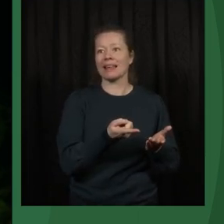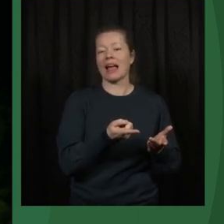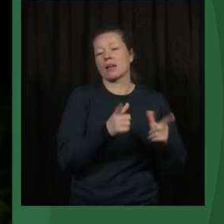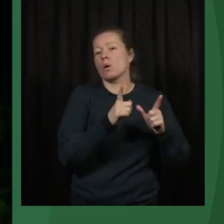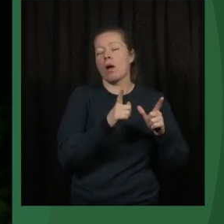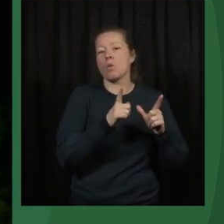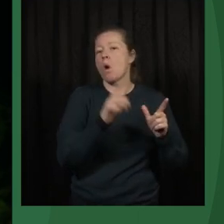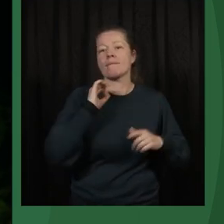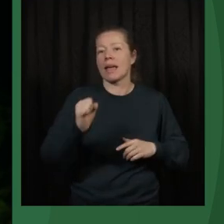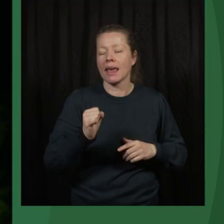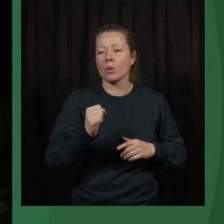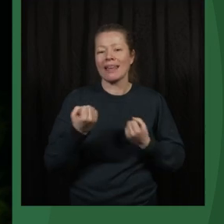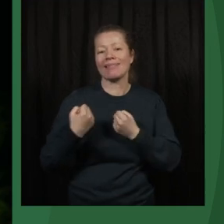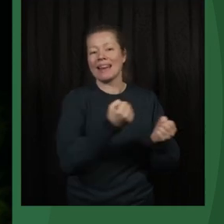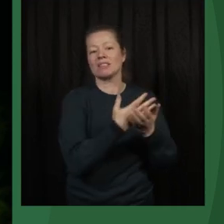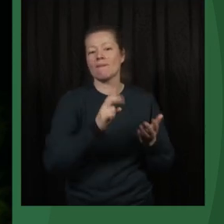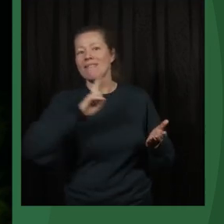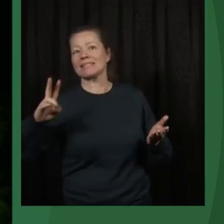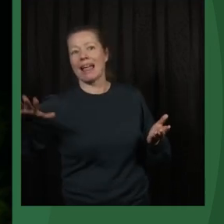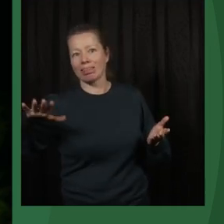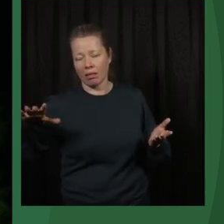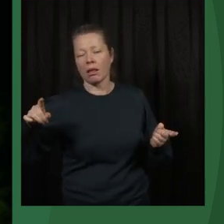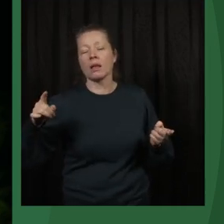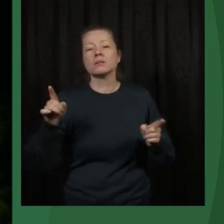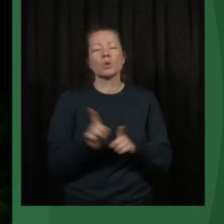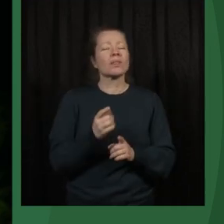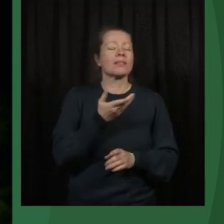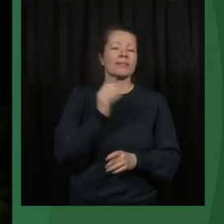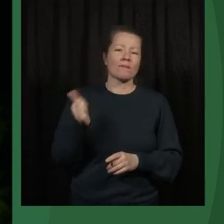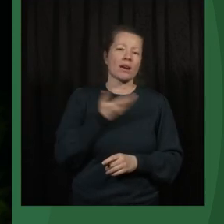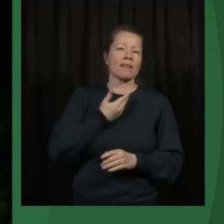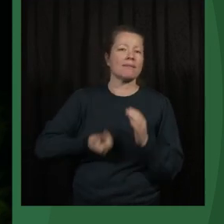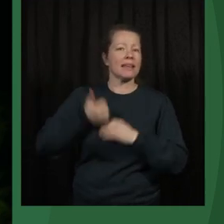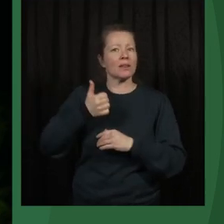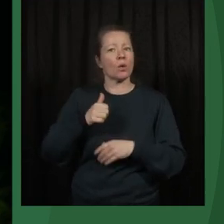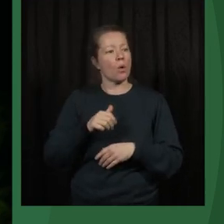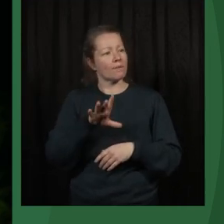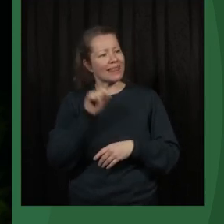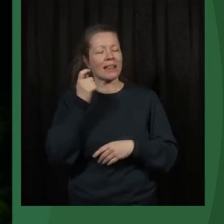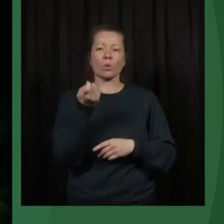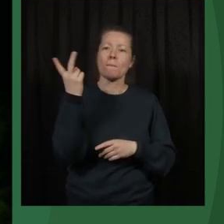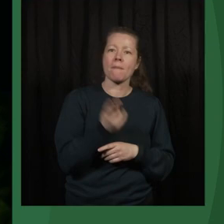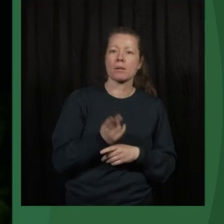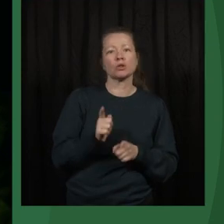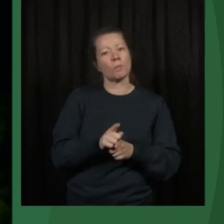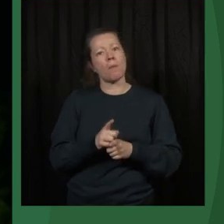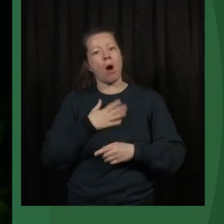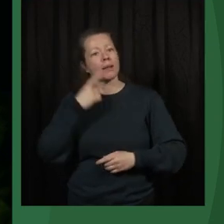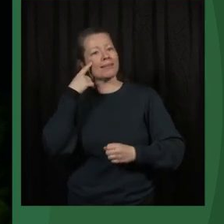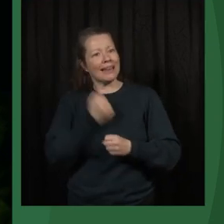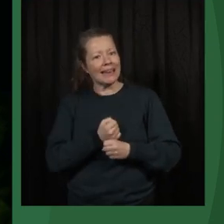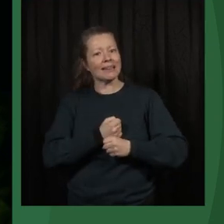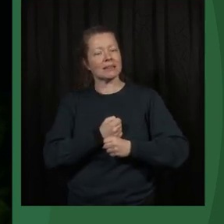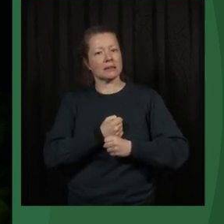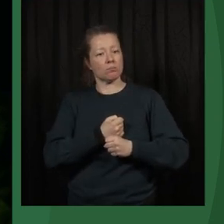that are driven from from the West. So therefore, it's so important to actually find partners which has confidence and trust on the